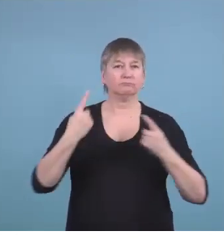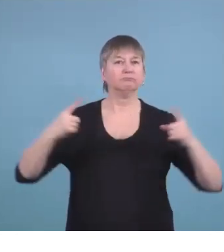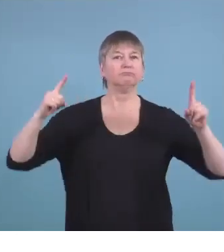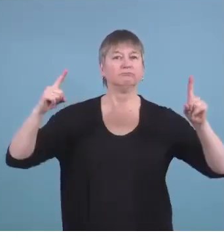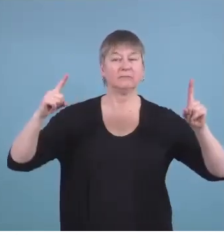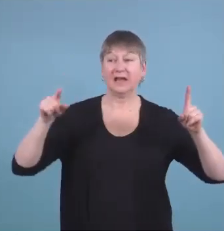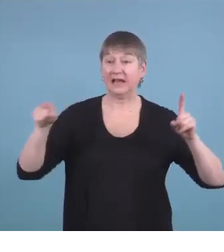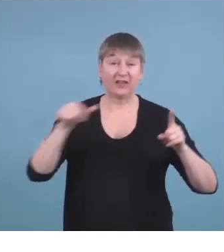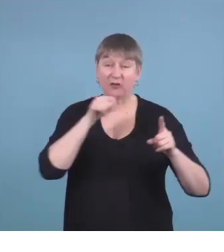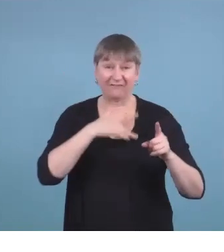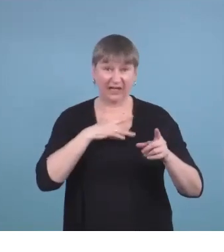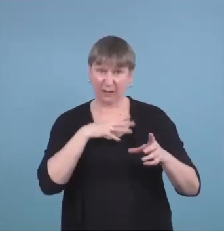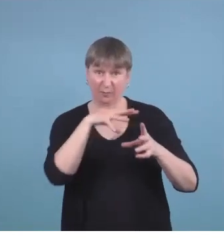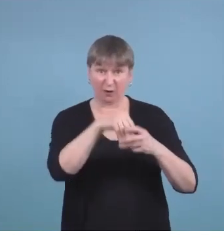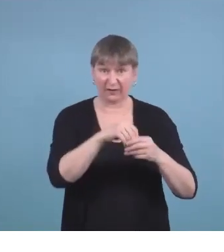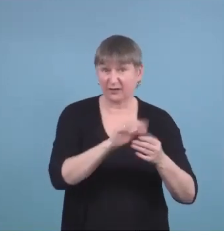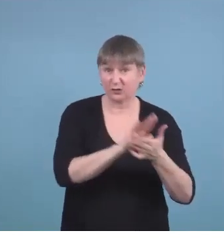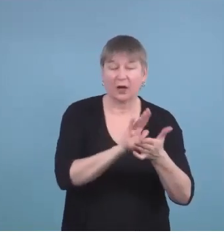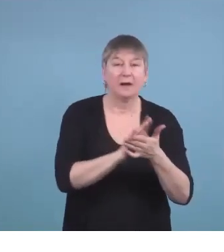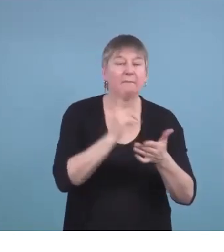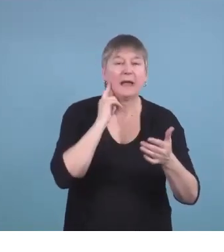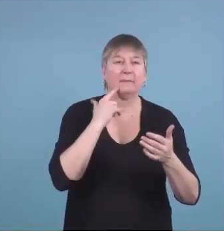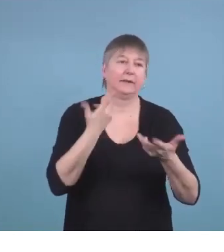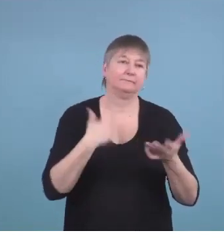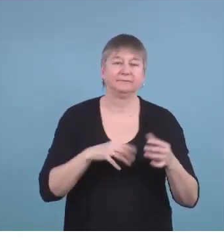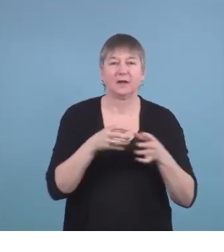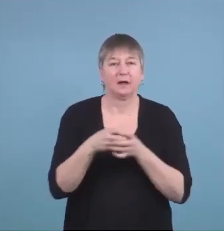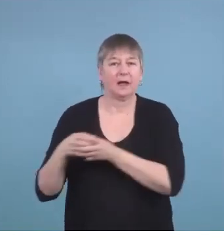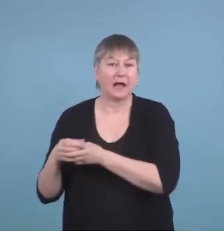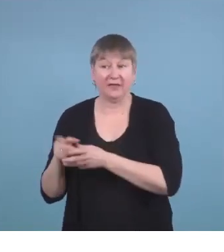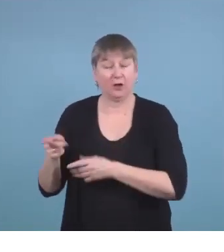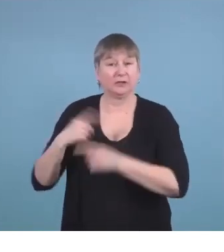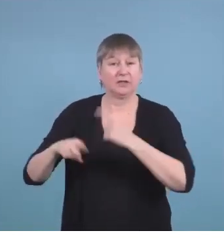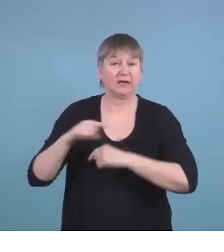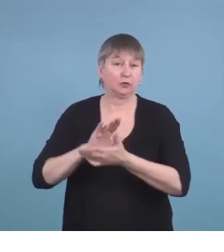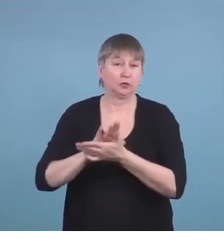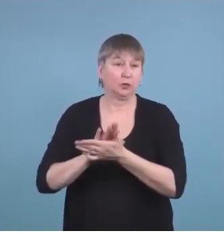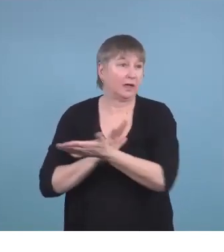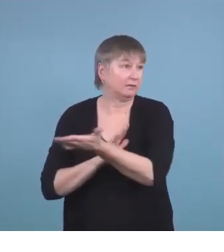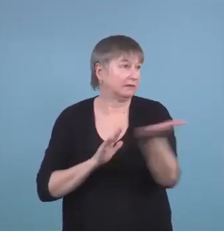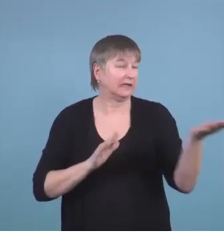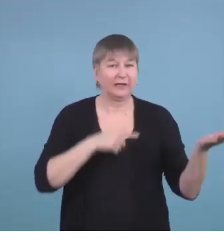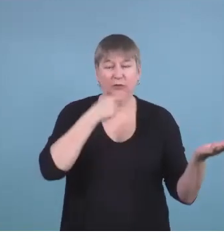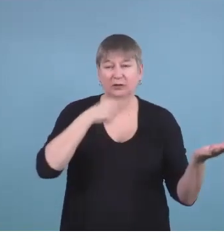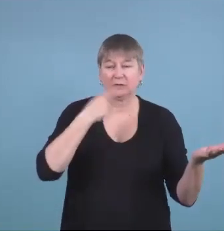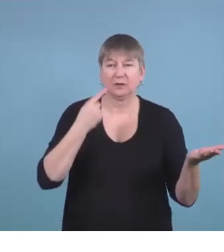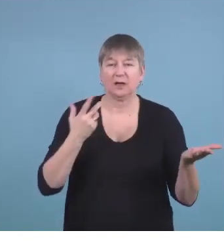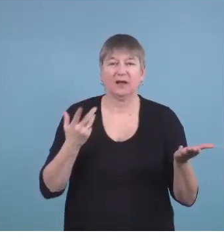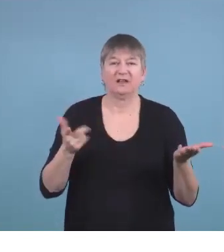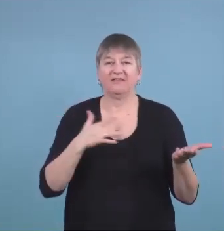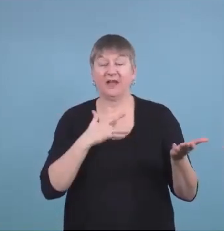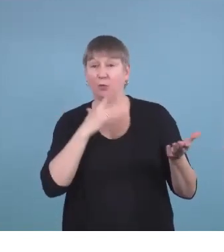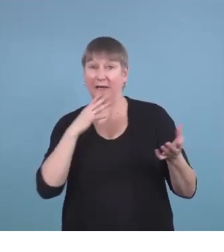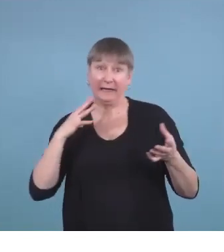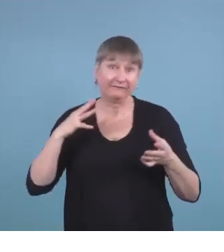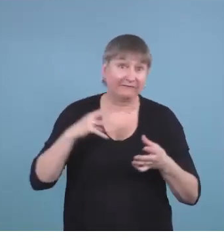because they're not socially involved, especially if they're a signing kid in a school that's hearing and they haven't been able to be